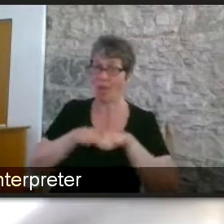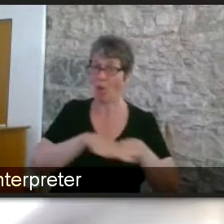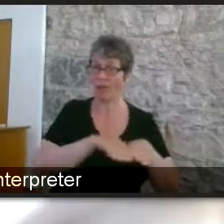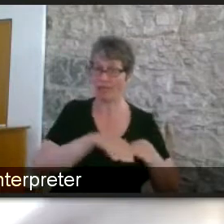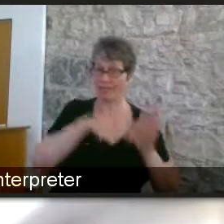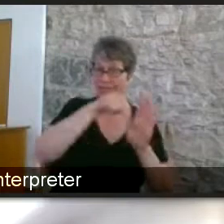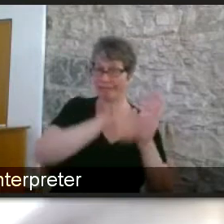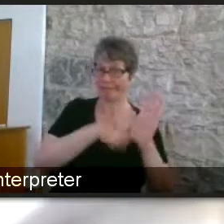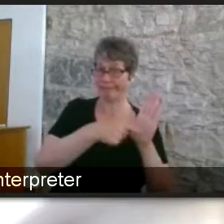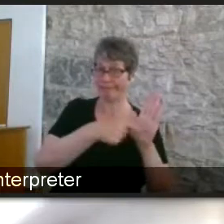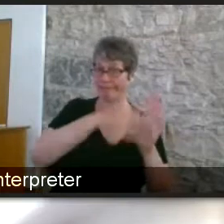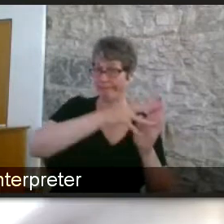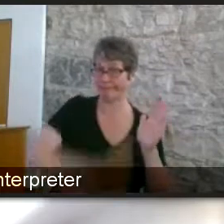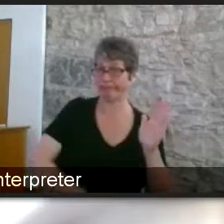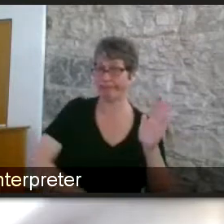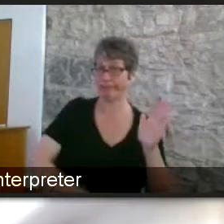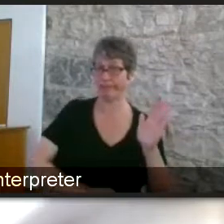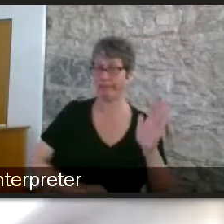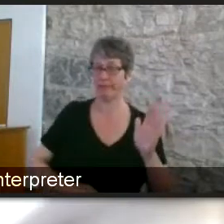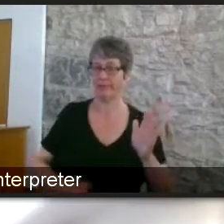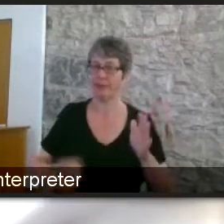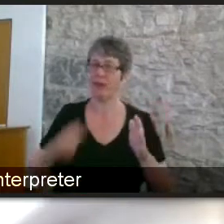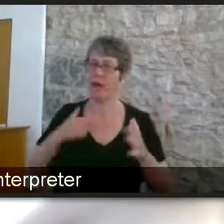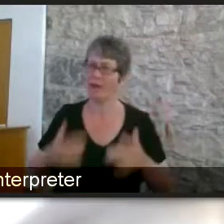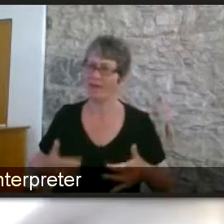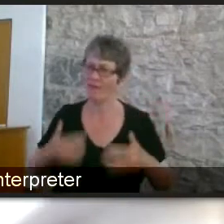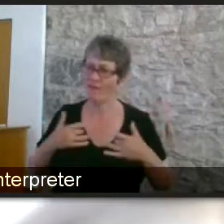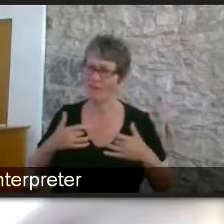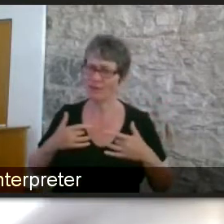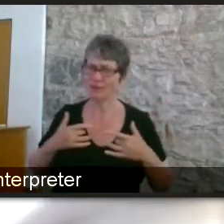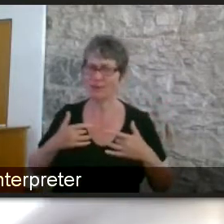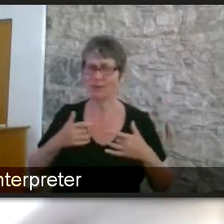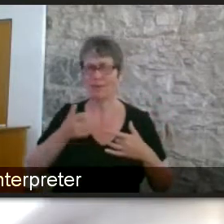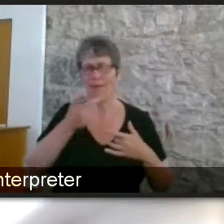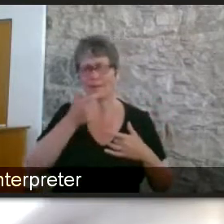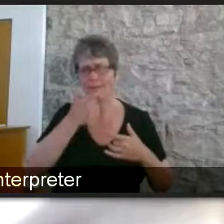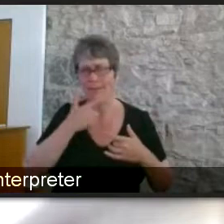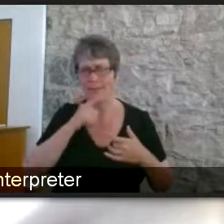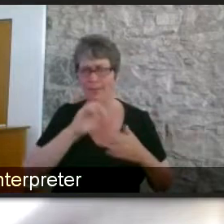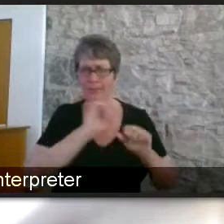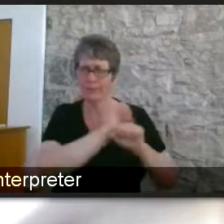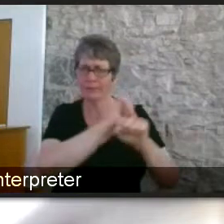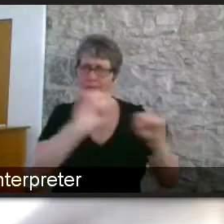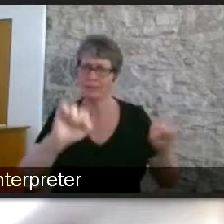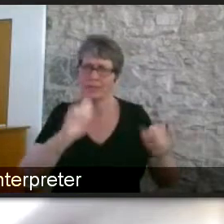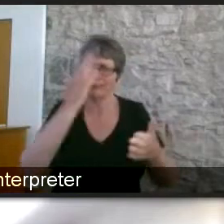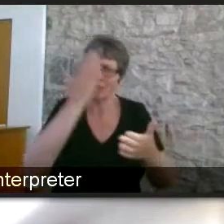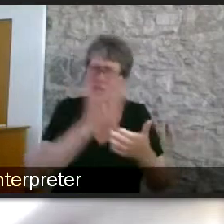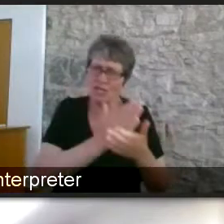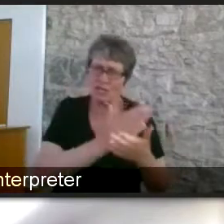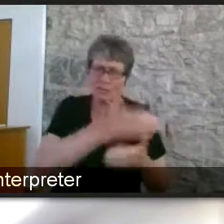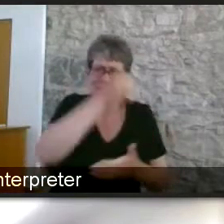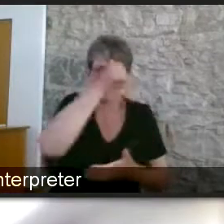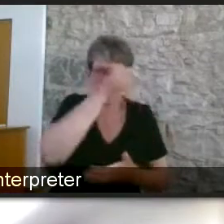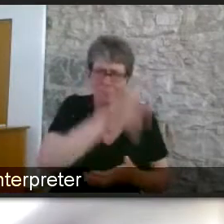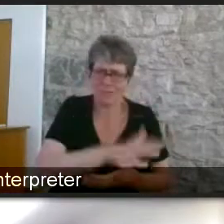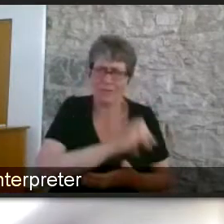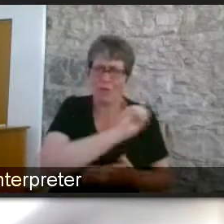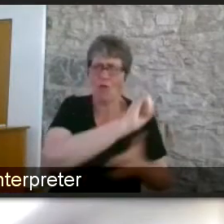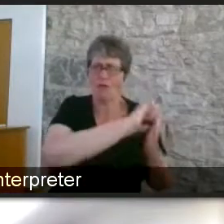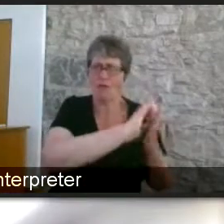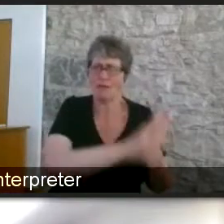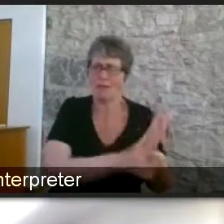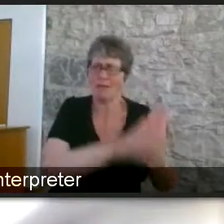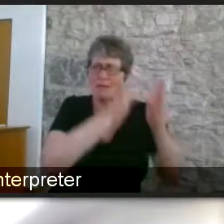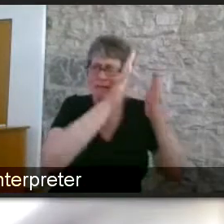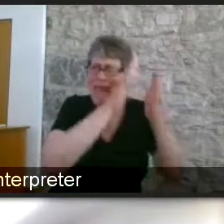domain i think the legitimacy of people's genuine experiences of disability has to come to the fore in this and